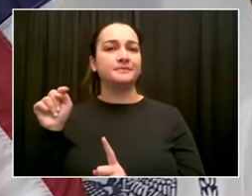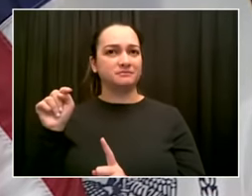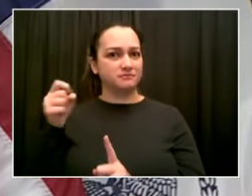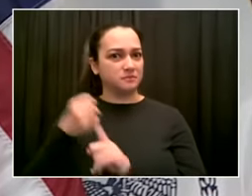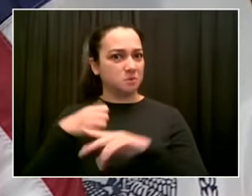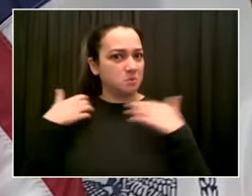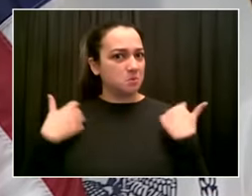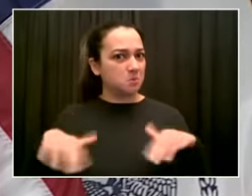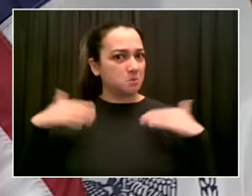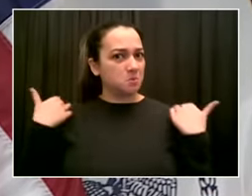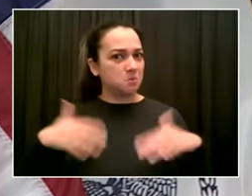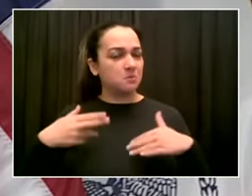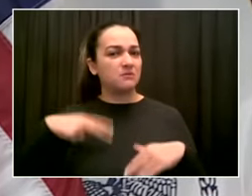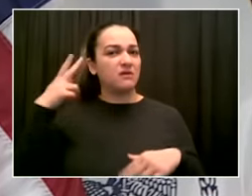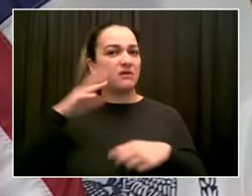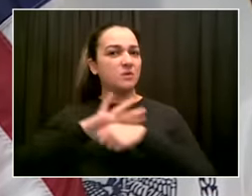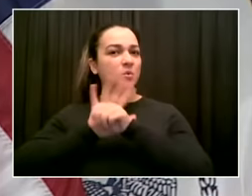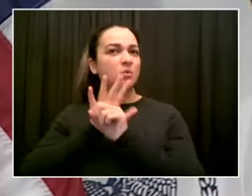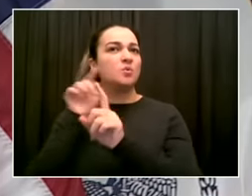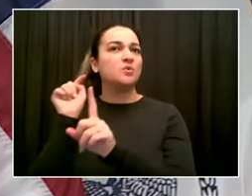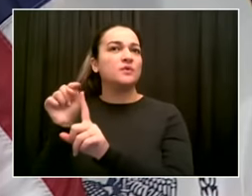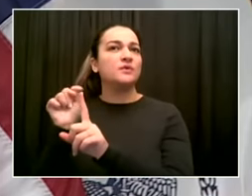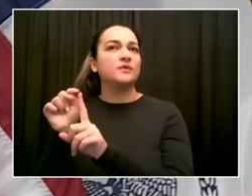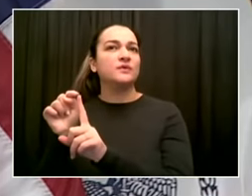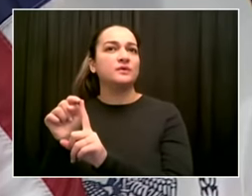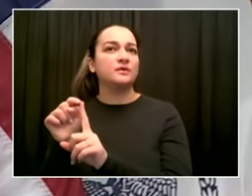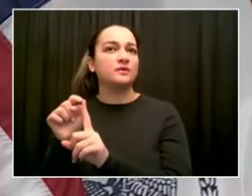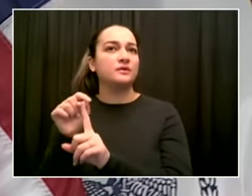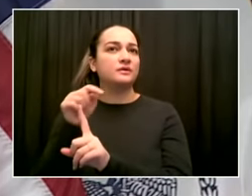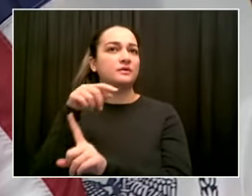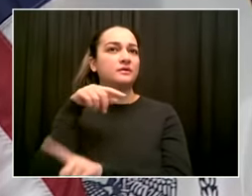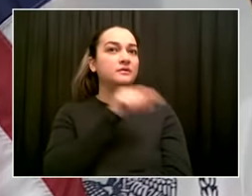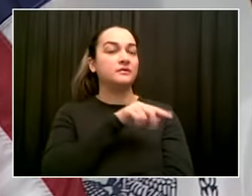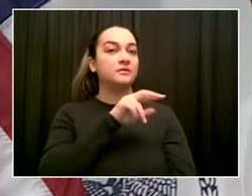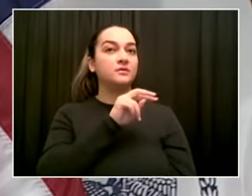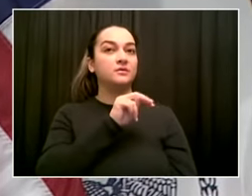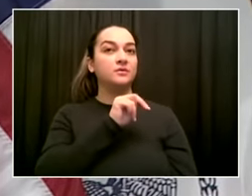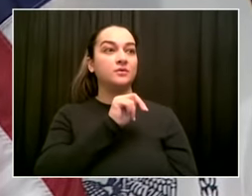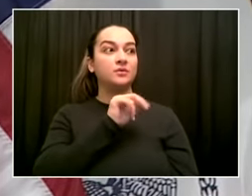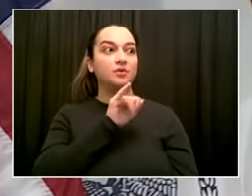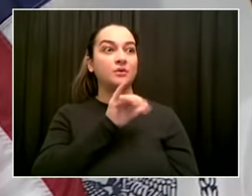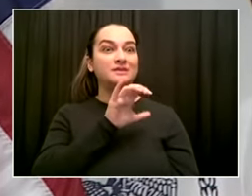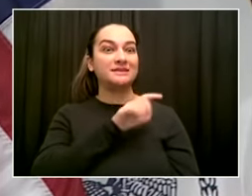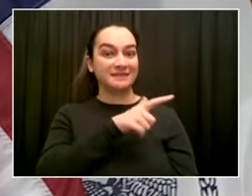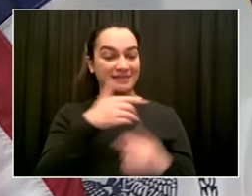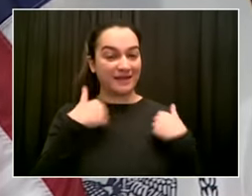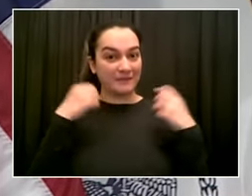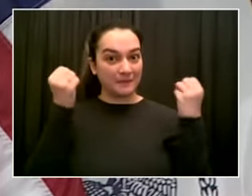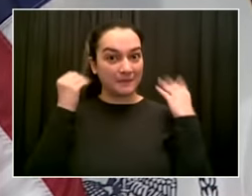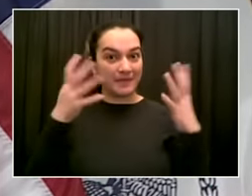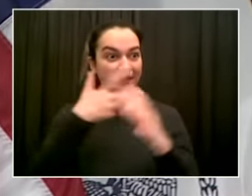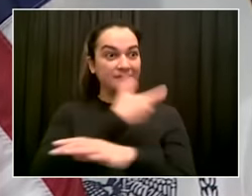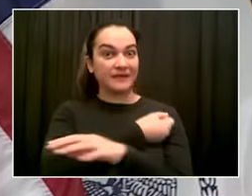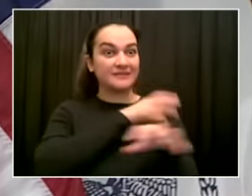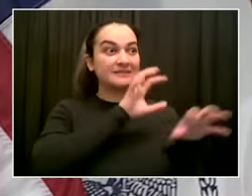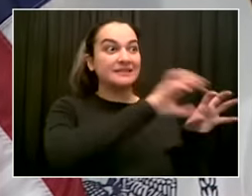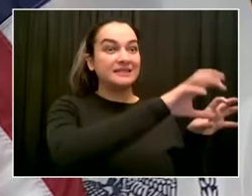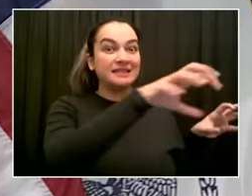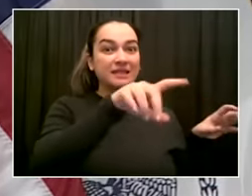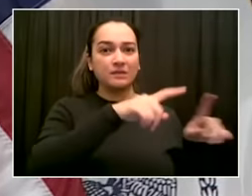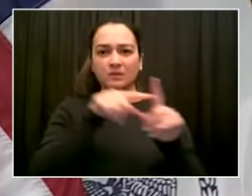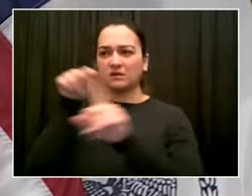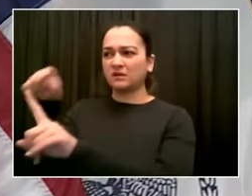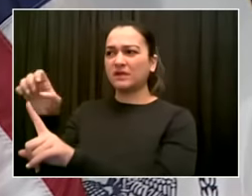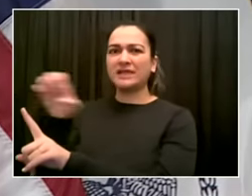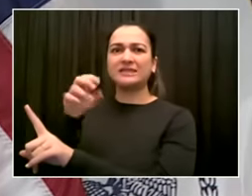hubs there. Now, you promised a hub at La Marqueta, but that has never materialized. Local council member is looking for